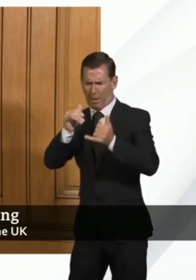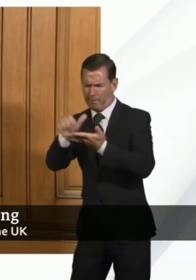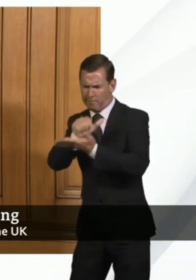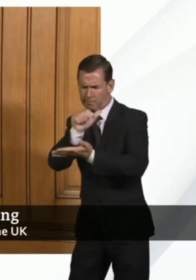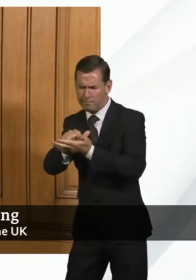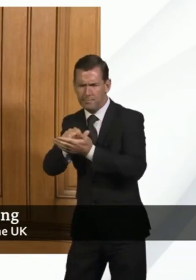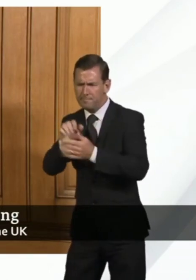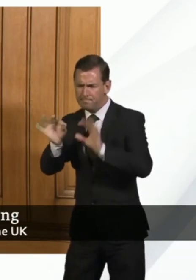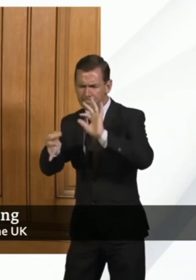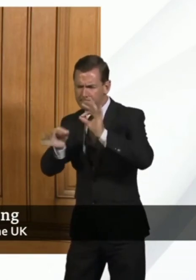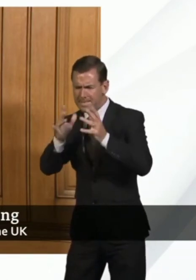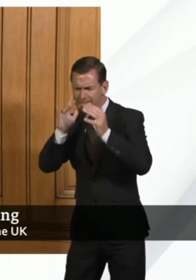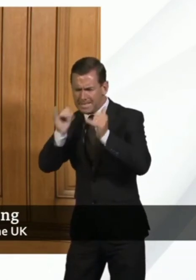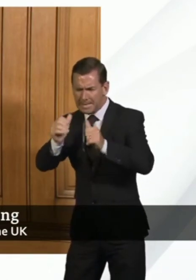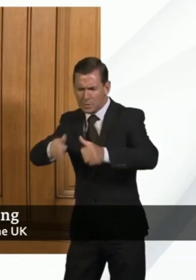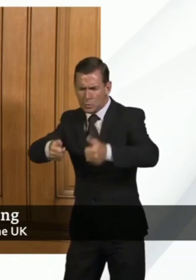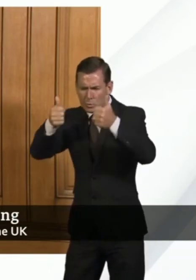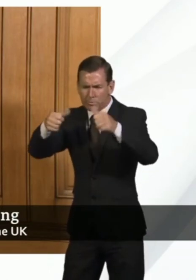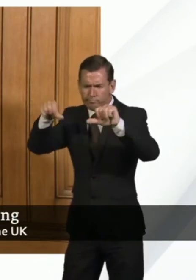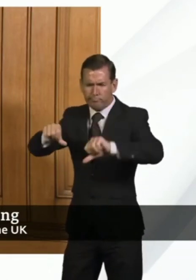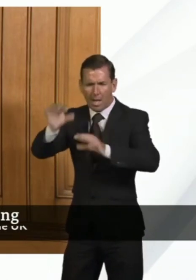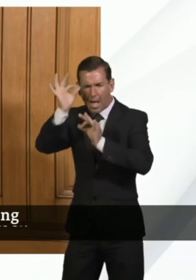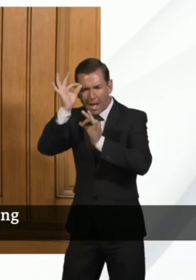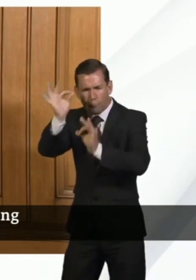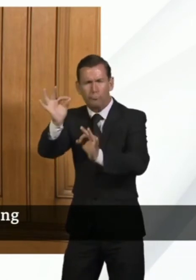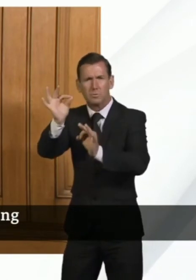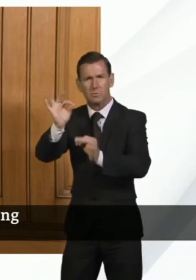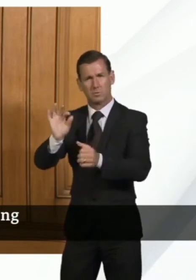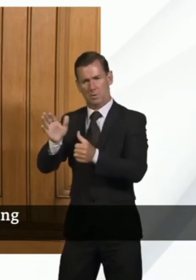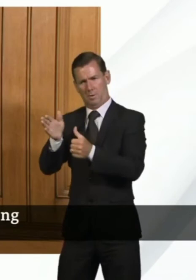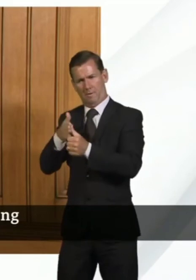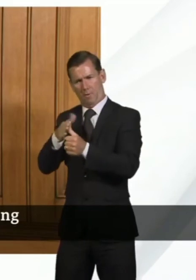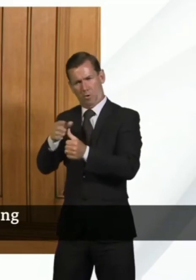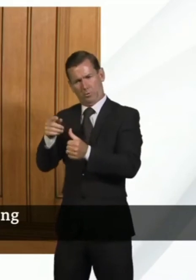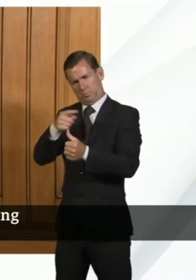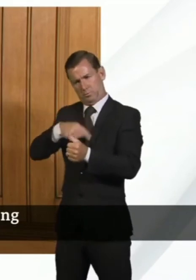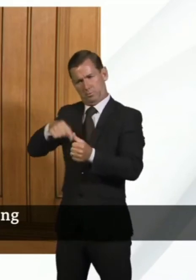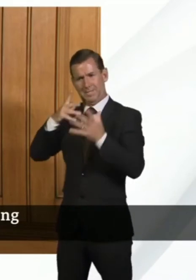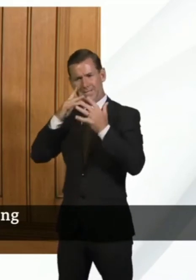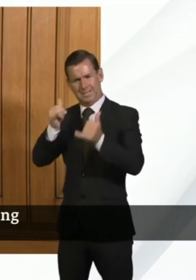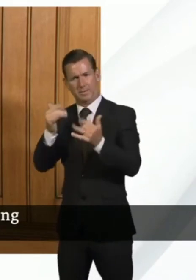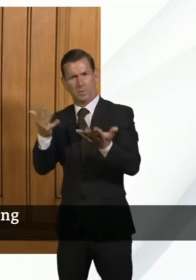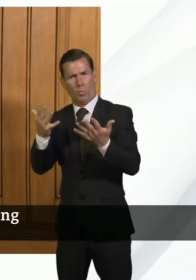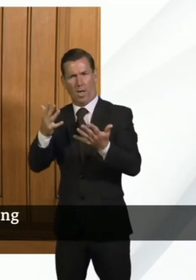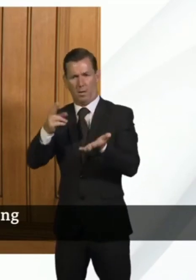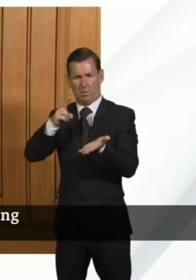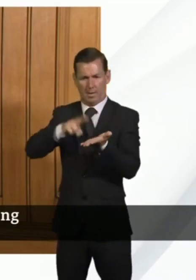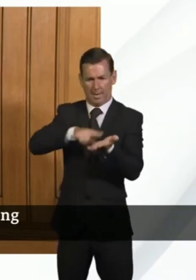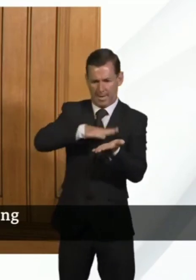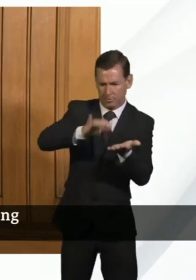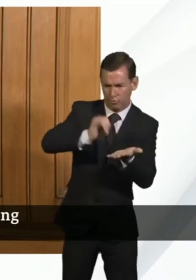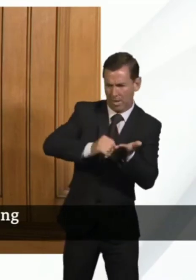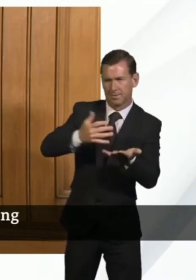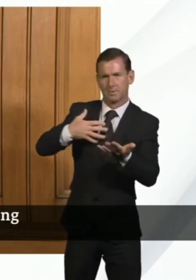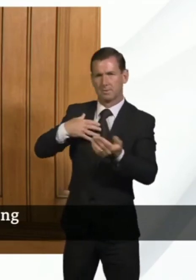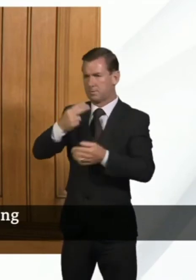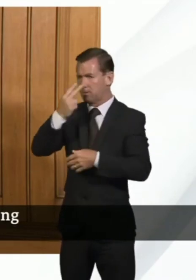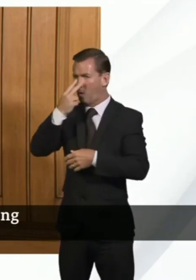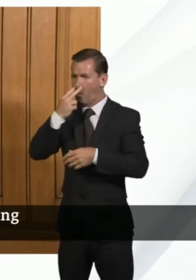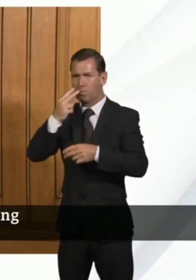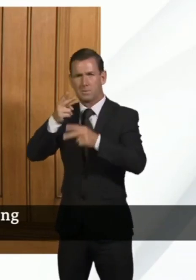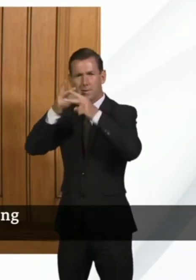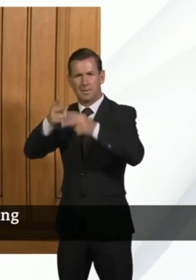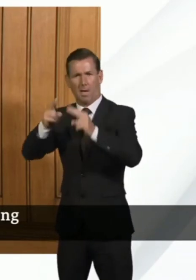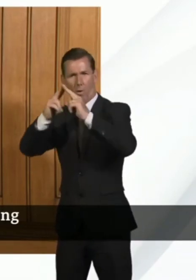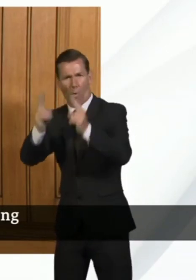through health and social care settings initially their use will be in those settings and also for surveillance within the